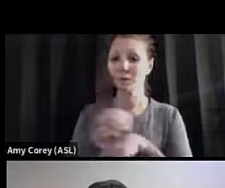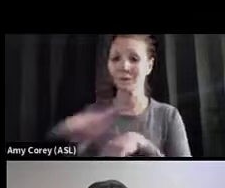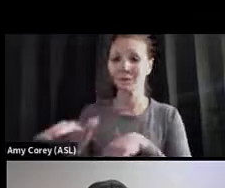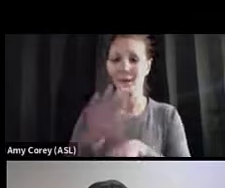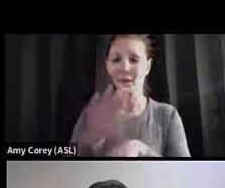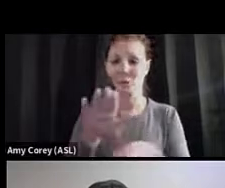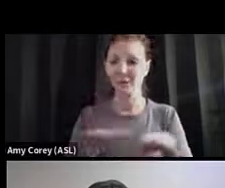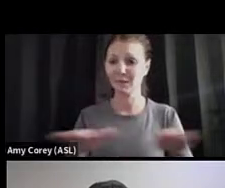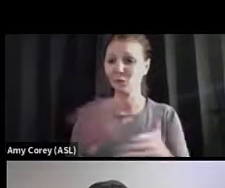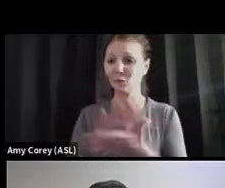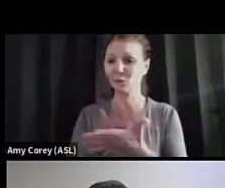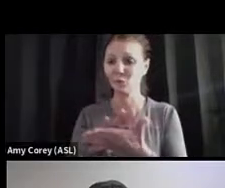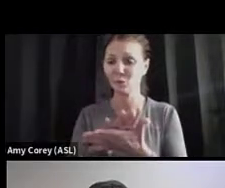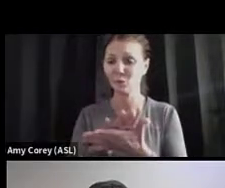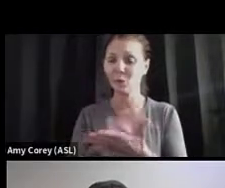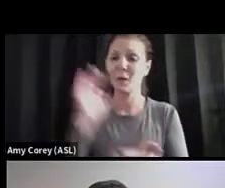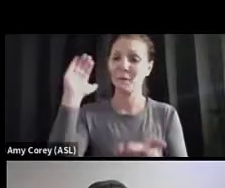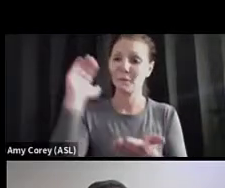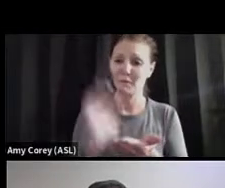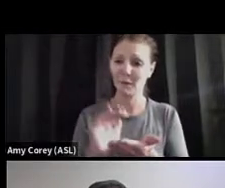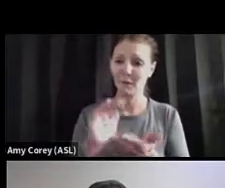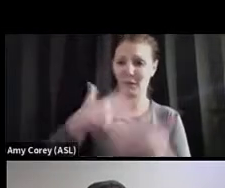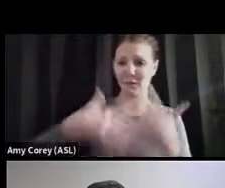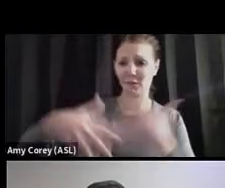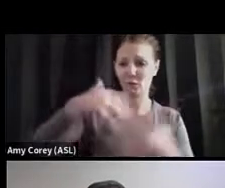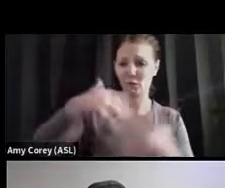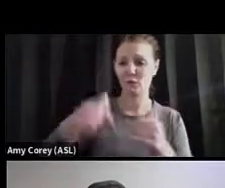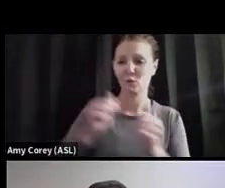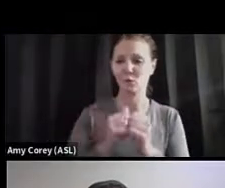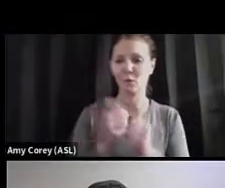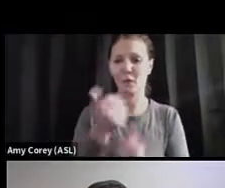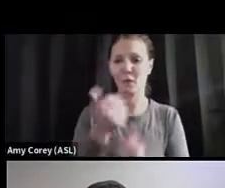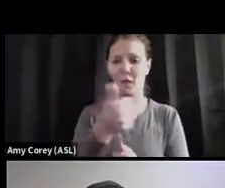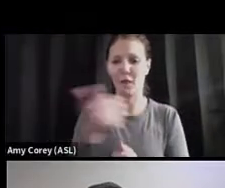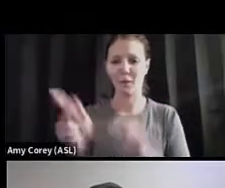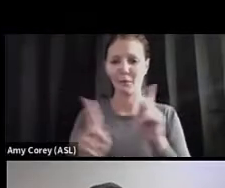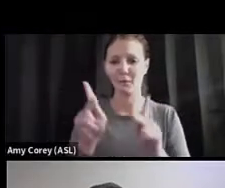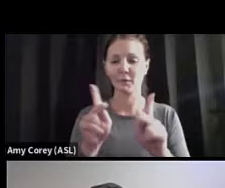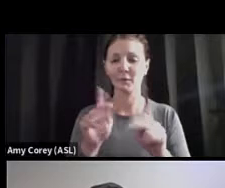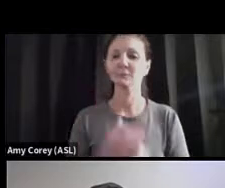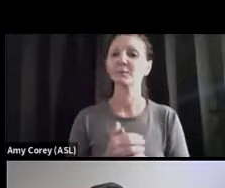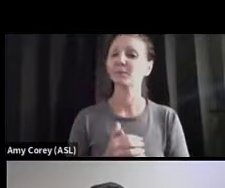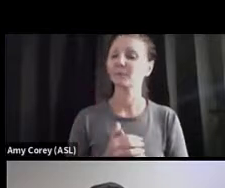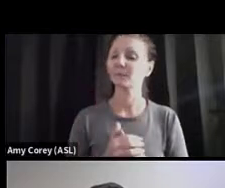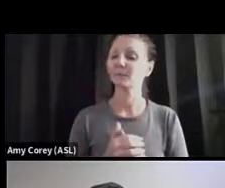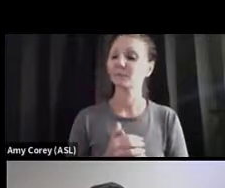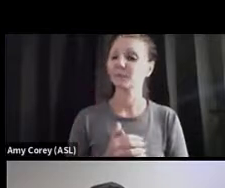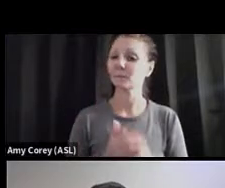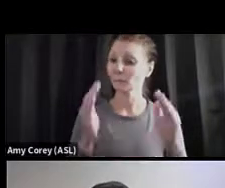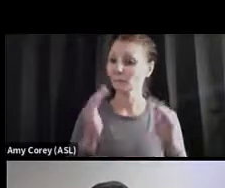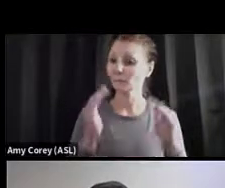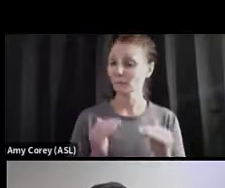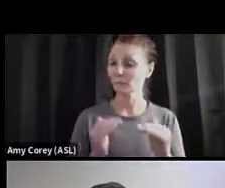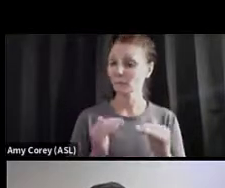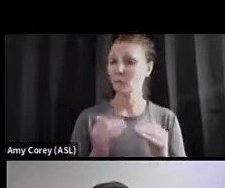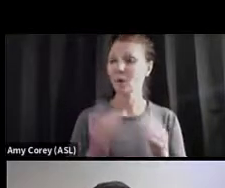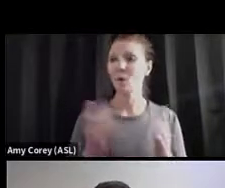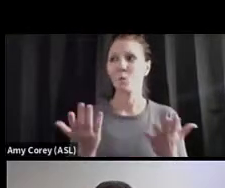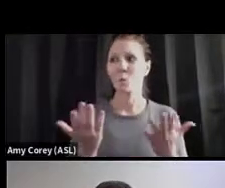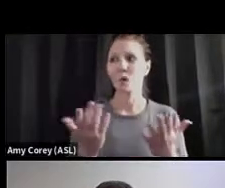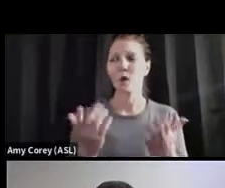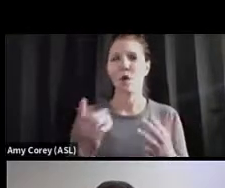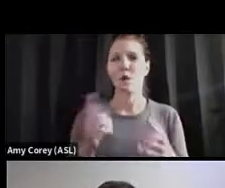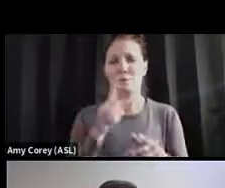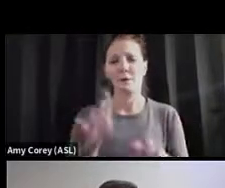your interactions with others. So there are some things to worry about, but that unfortunate mortality rate is not zero.